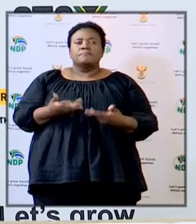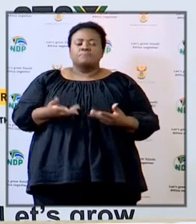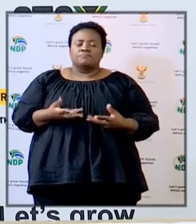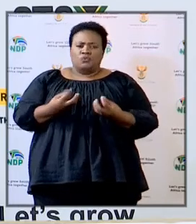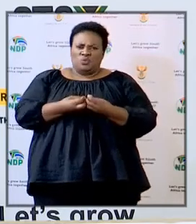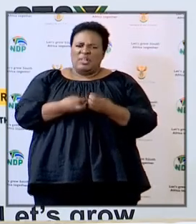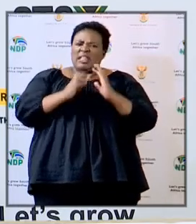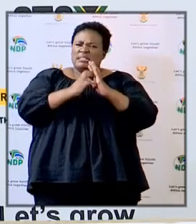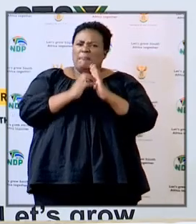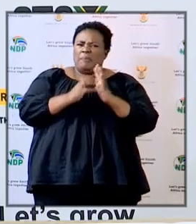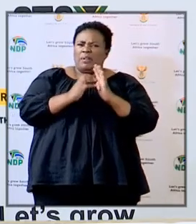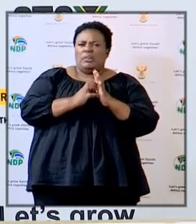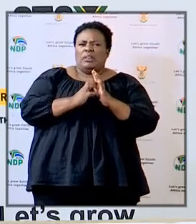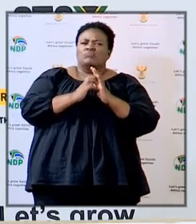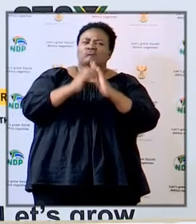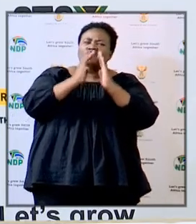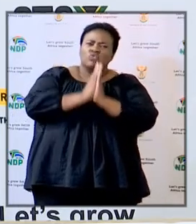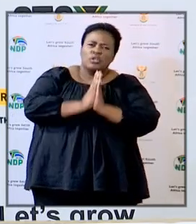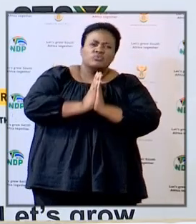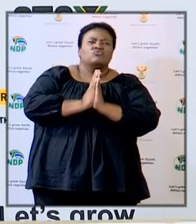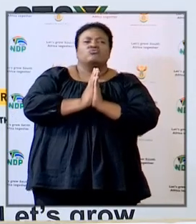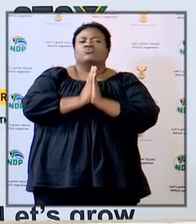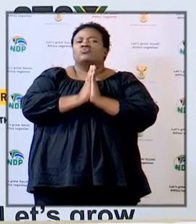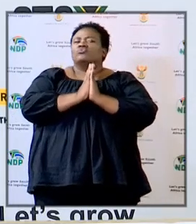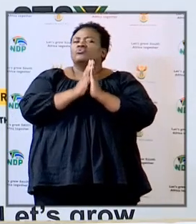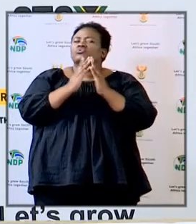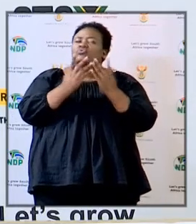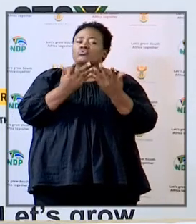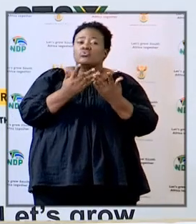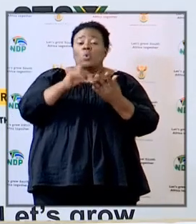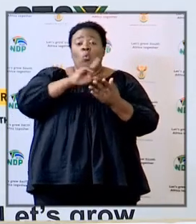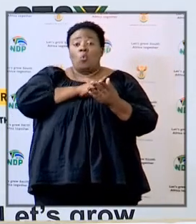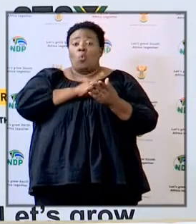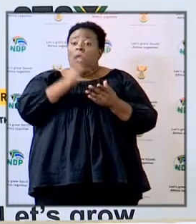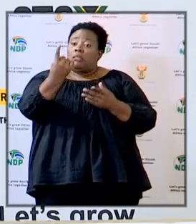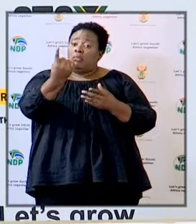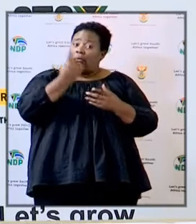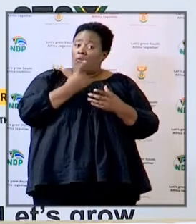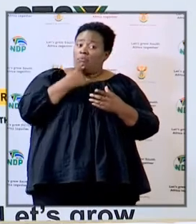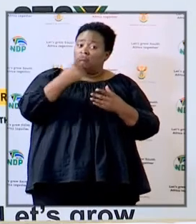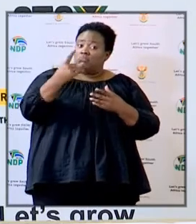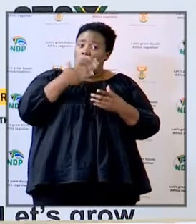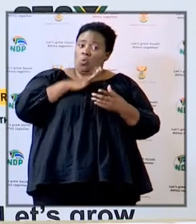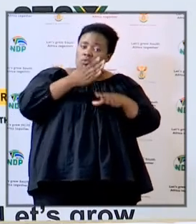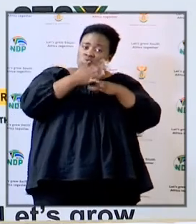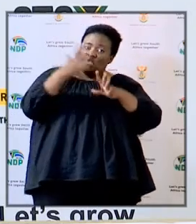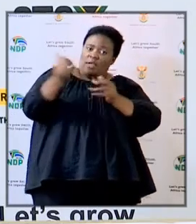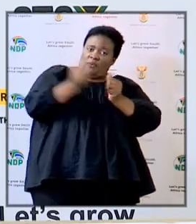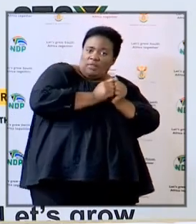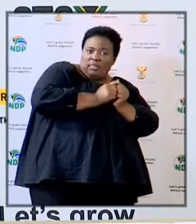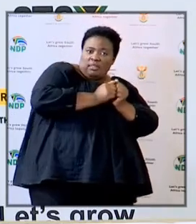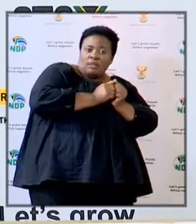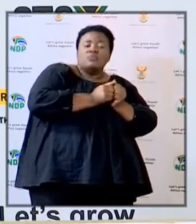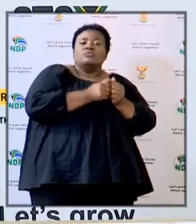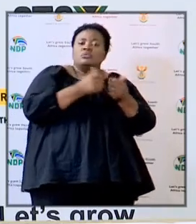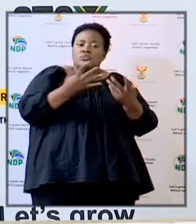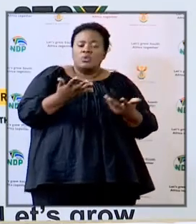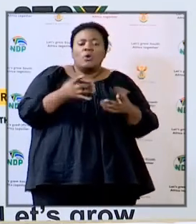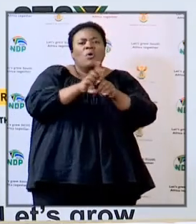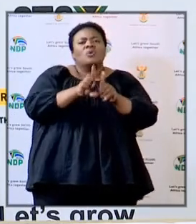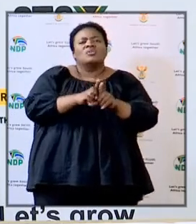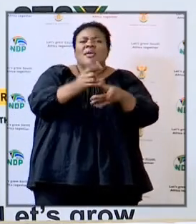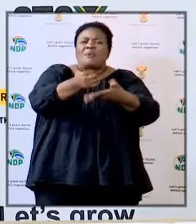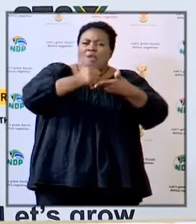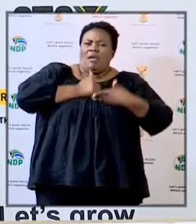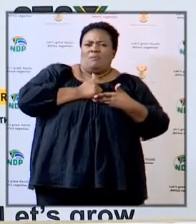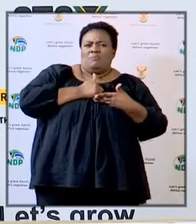for instance faith based organizations have come to the fore to say they want to work with us and that will help us to get